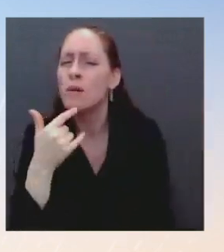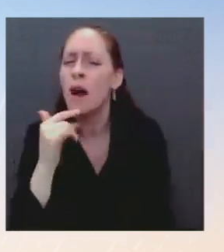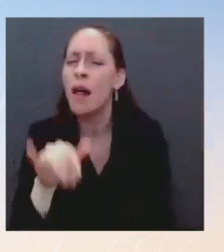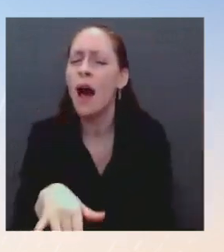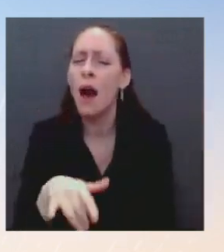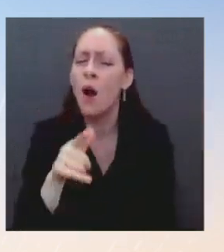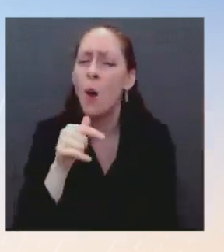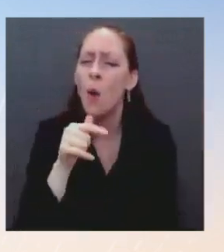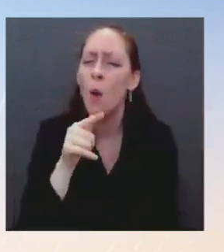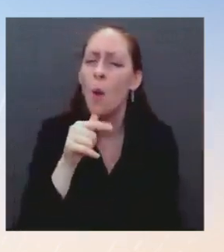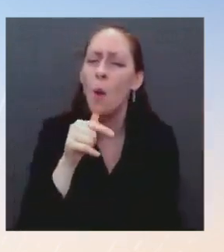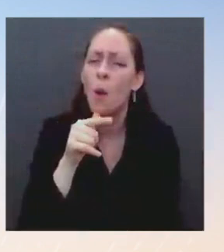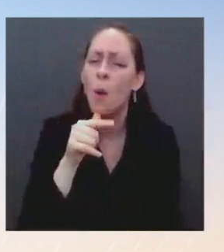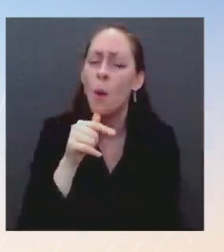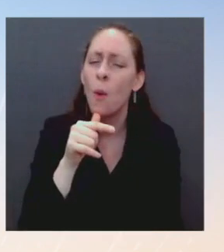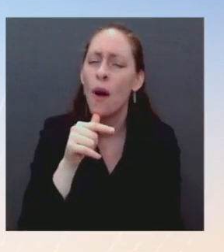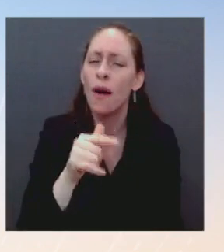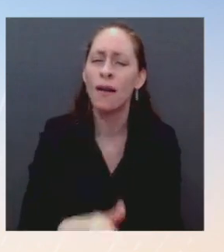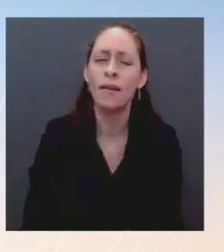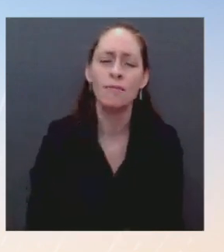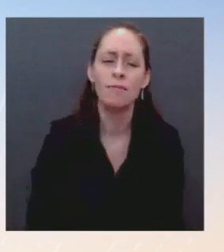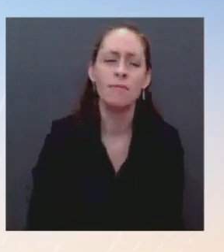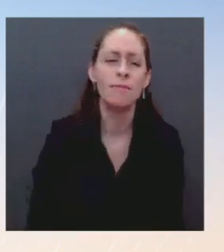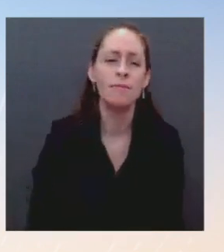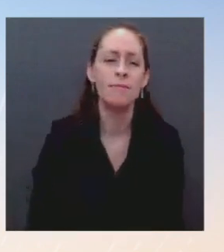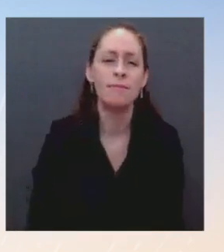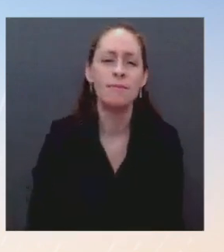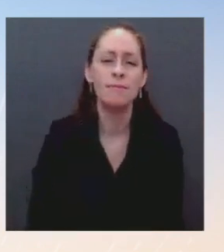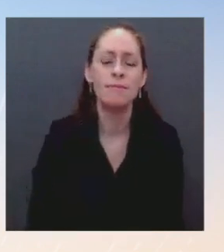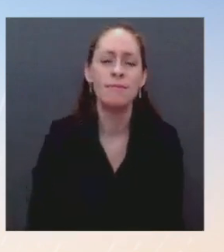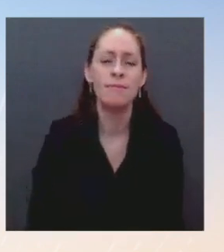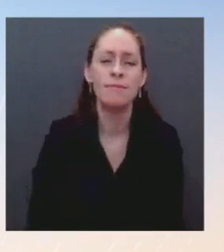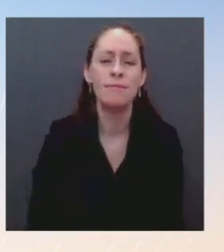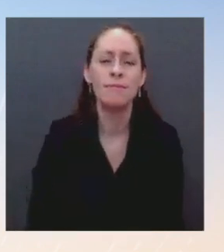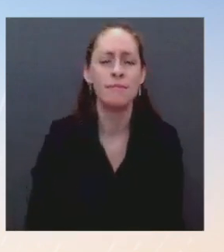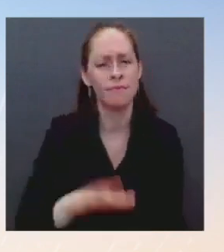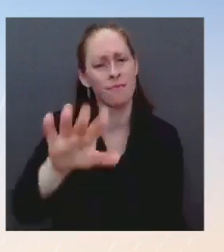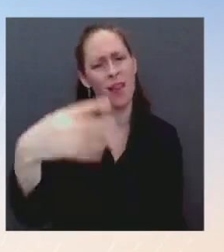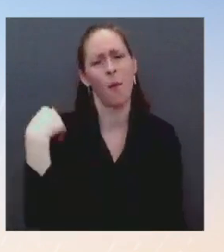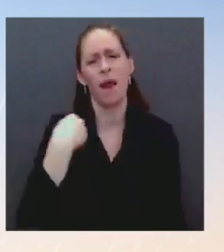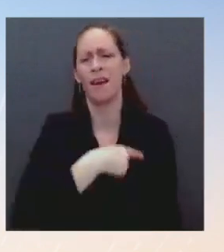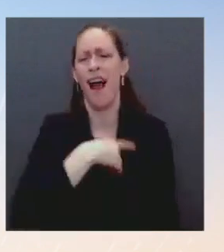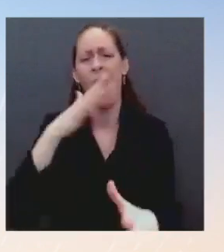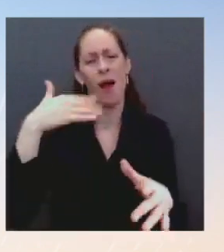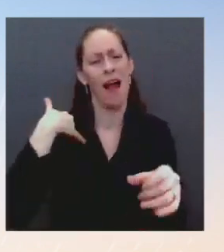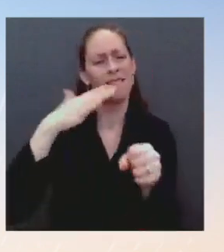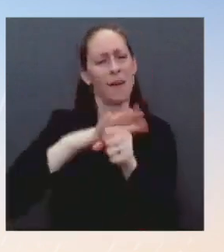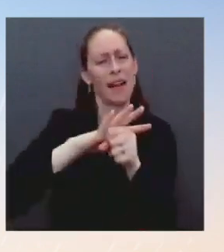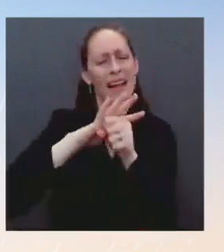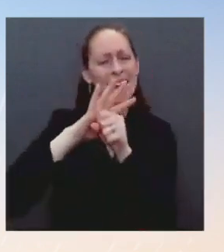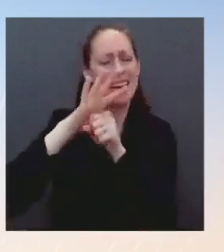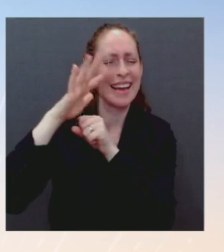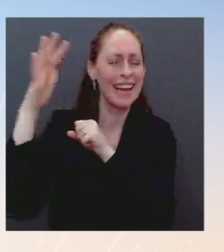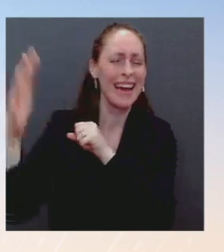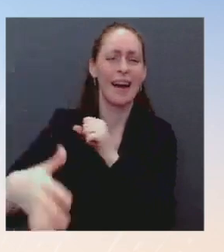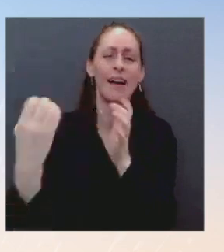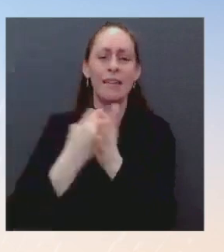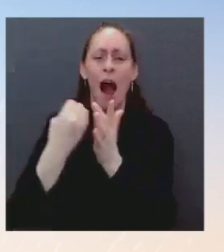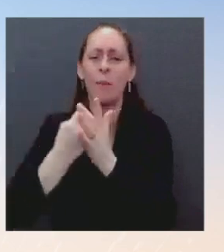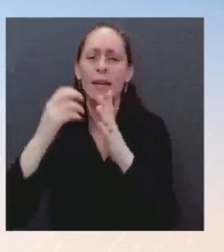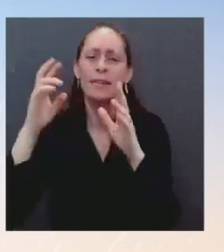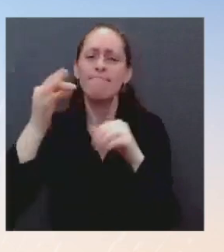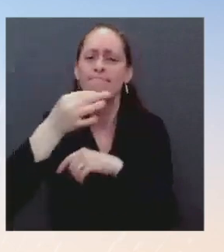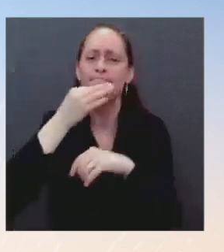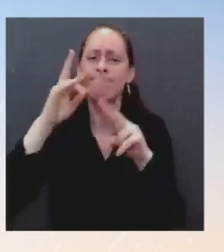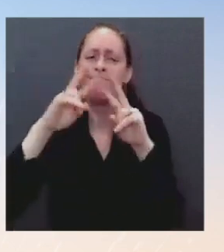Because there have been a range of economists saying it's entirely paid for, and that has been a priority for the President. It has